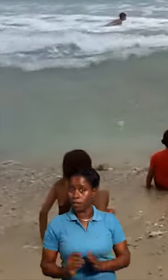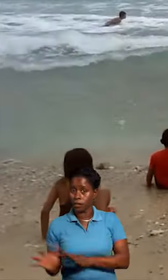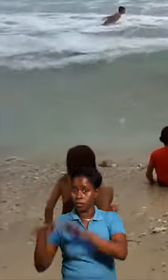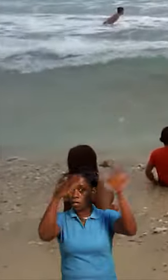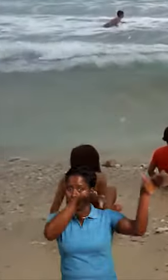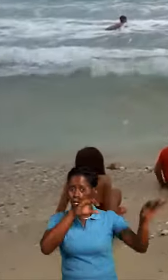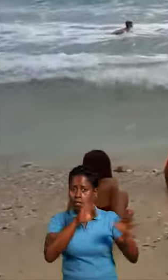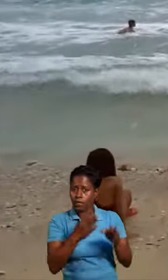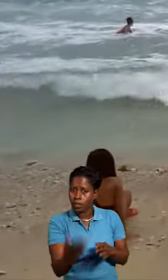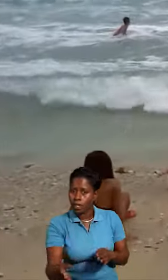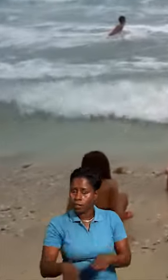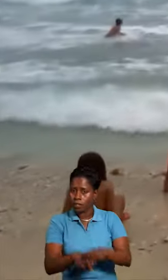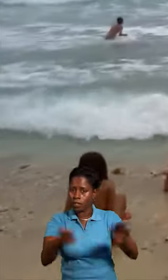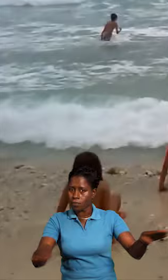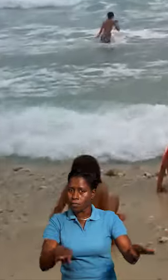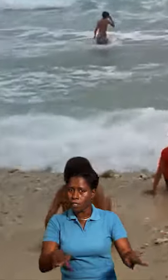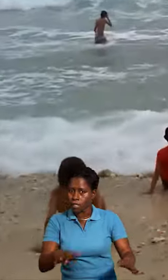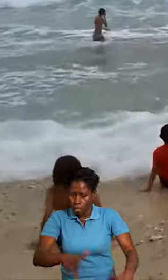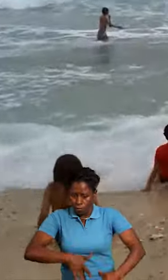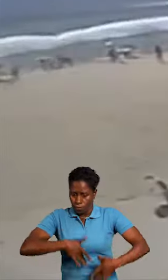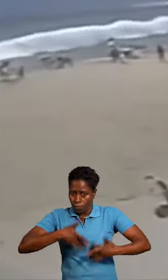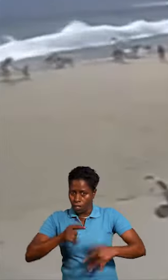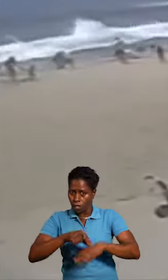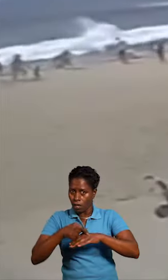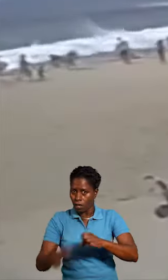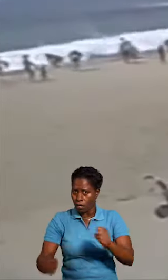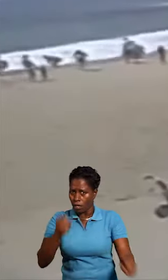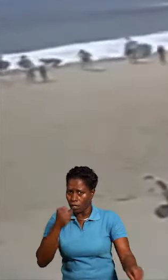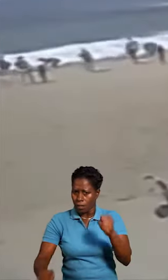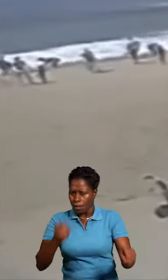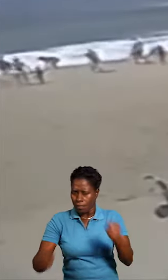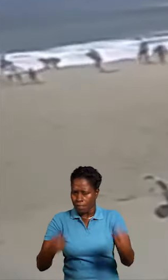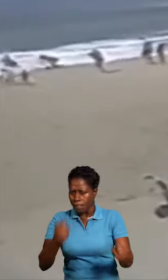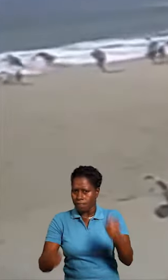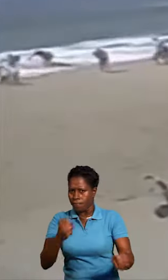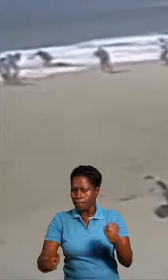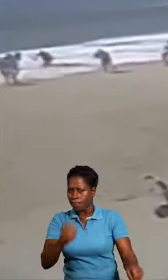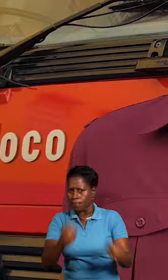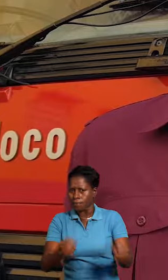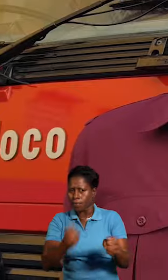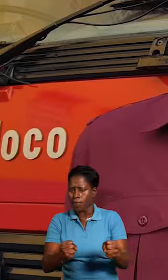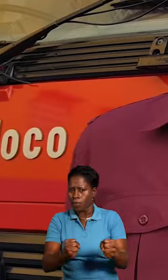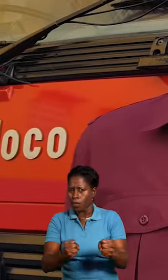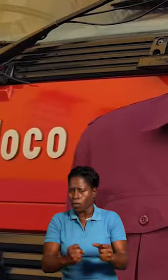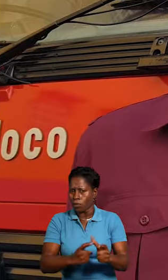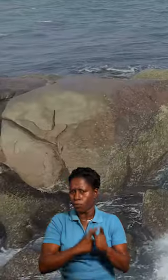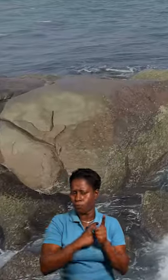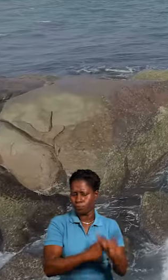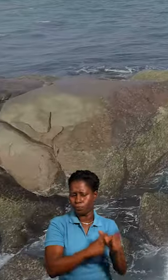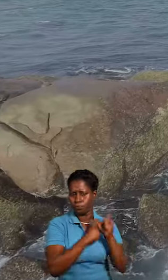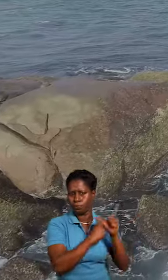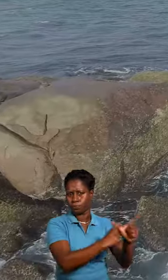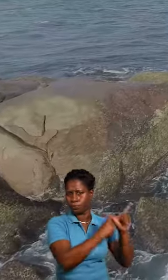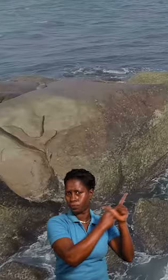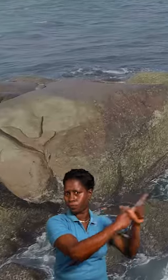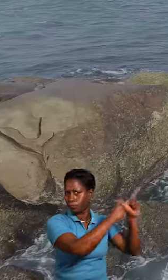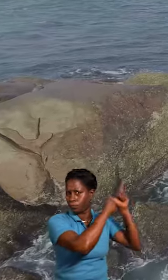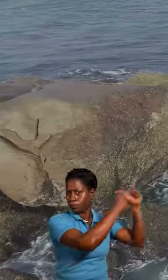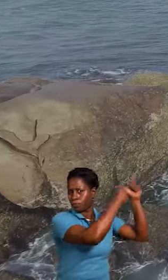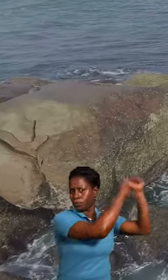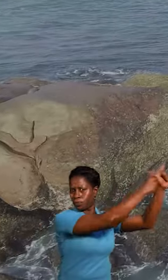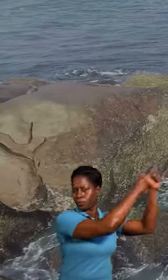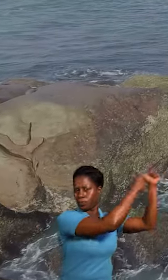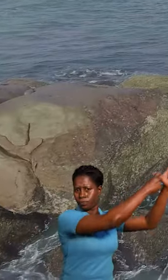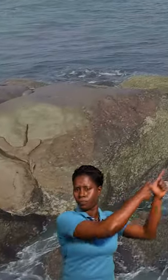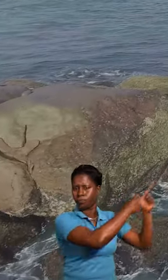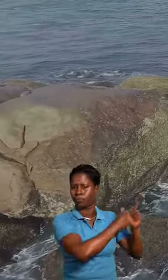If you're on the beach or near the coast and you feel the ground rumbling and a long, strong shaking, if you see the tide